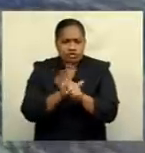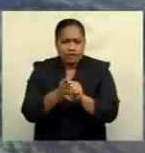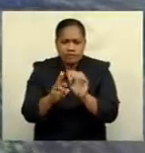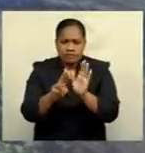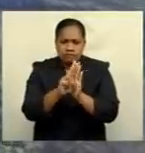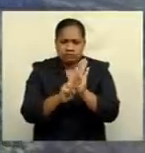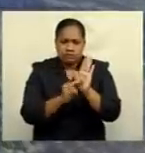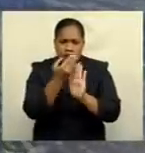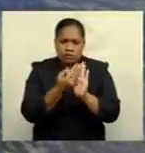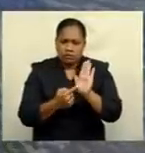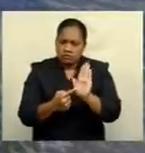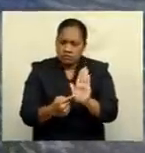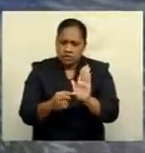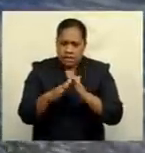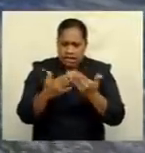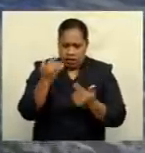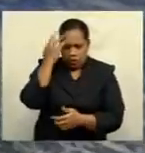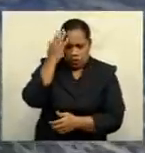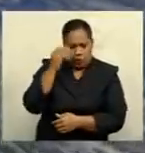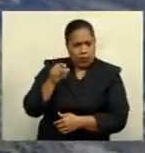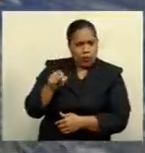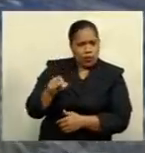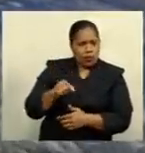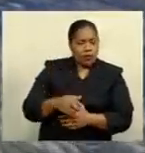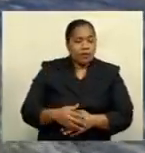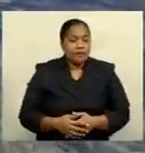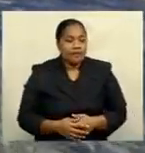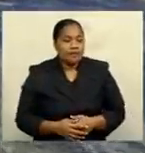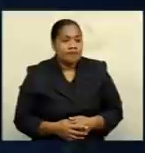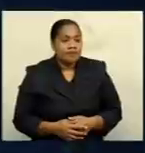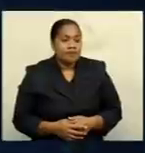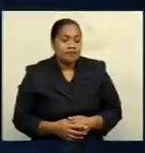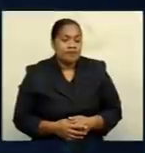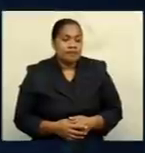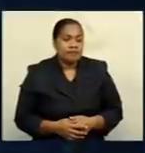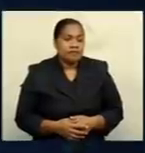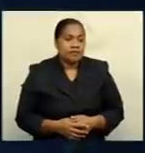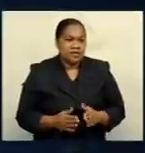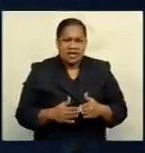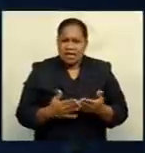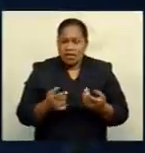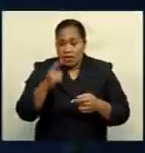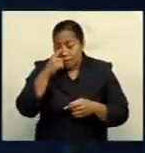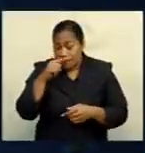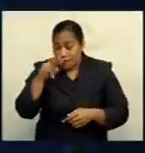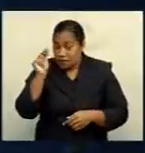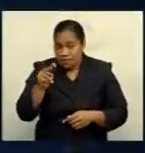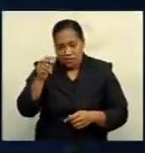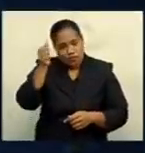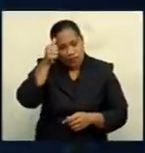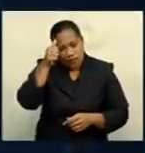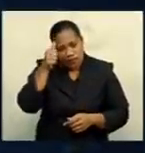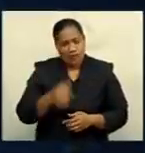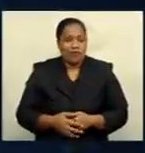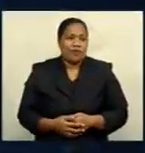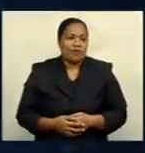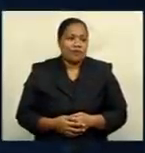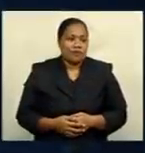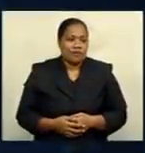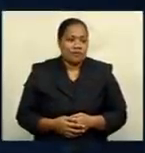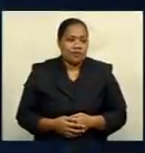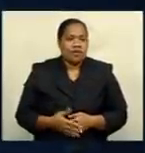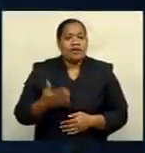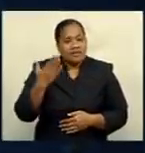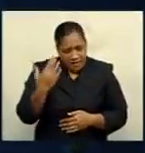a concern. We really like the public to realize that they have an authority under